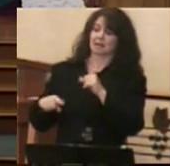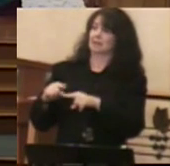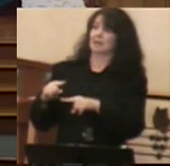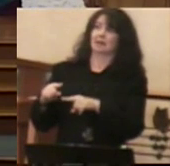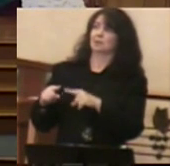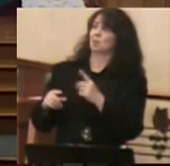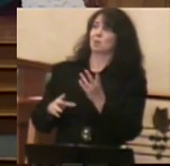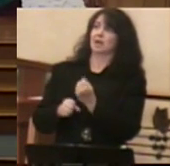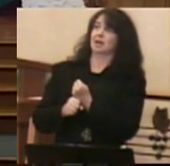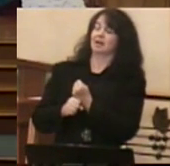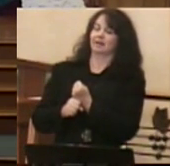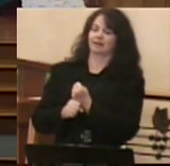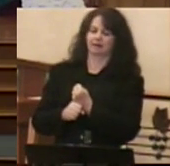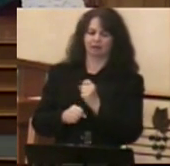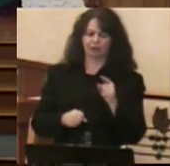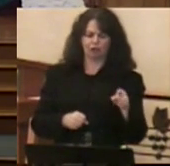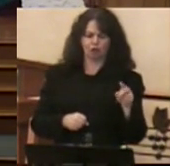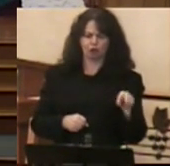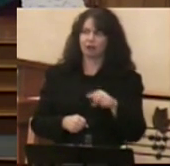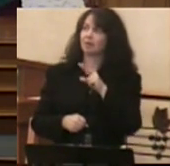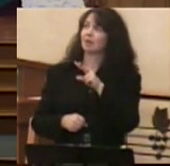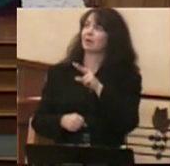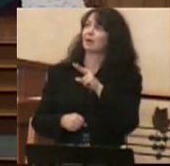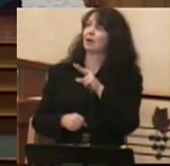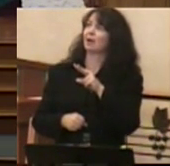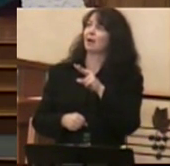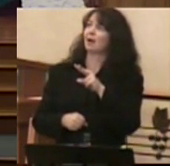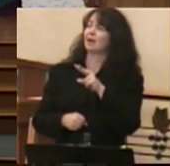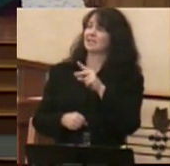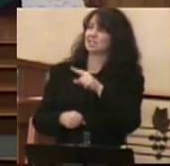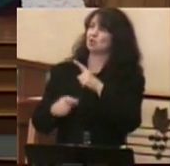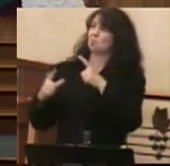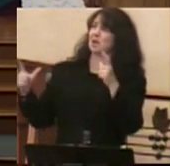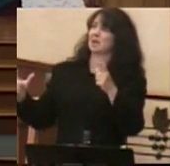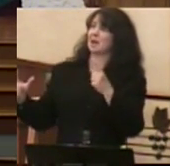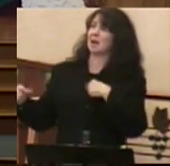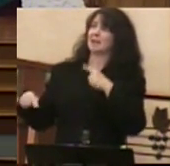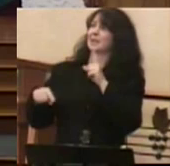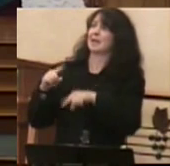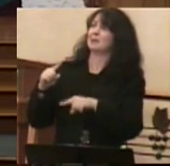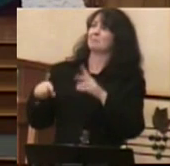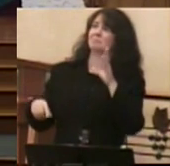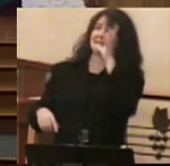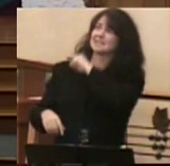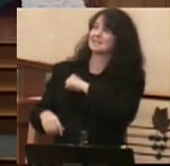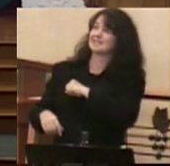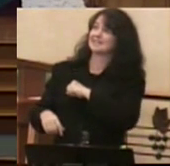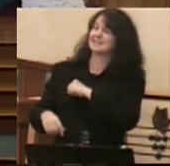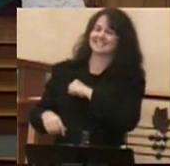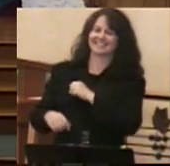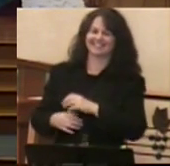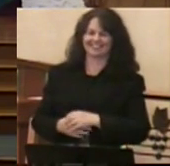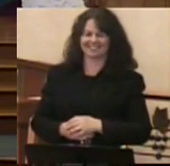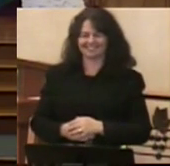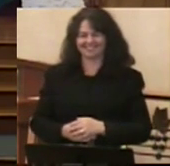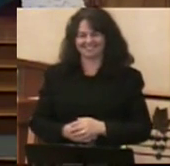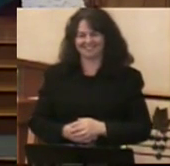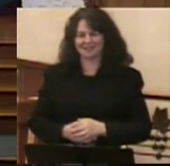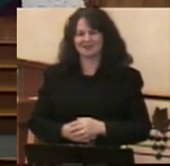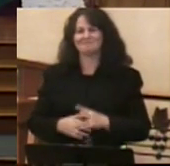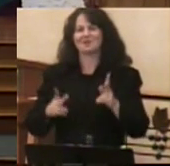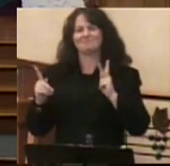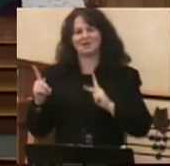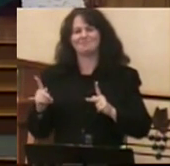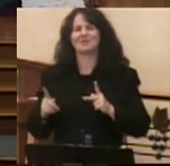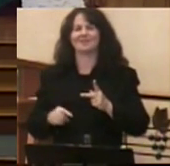people of God know